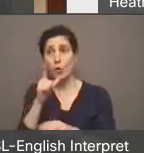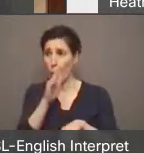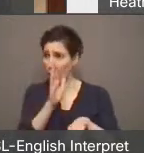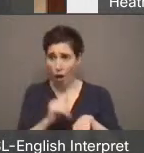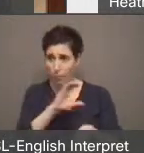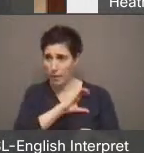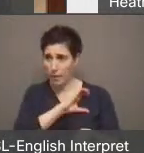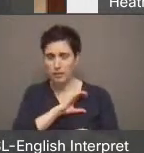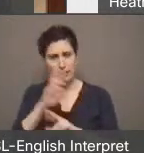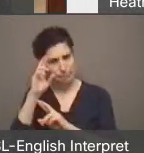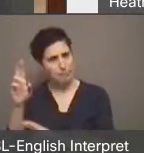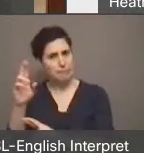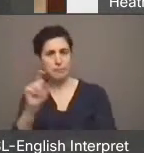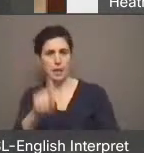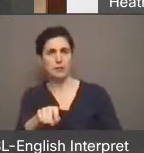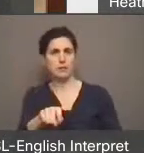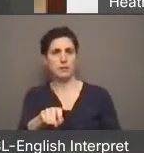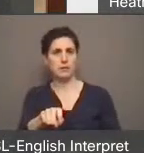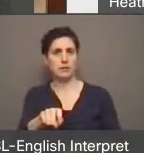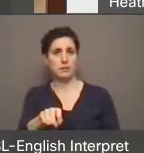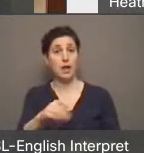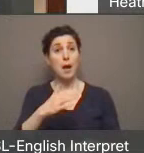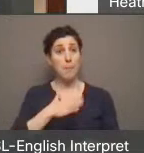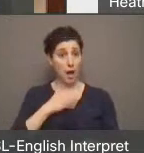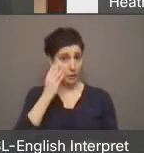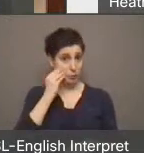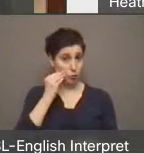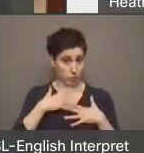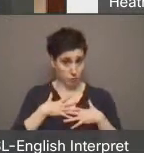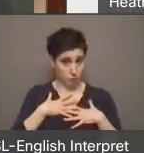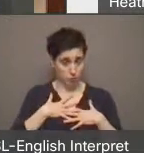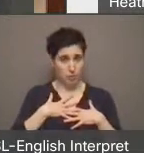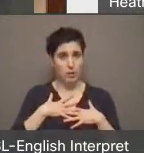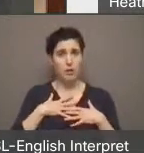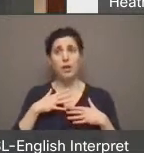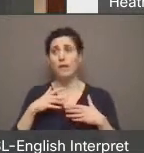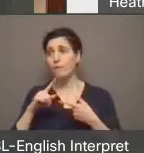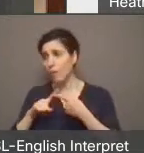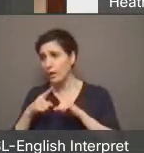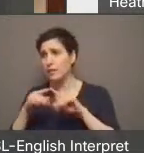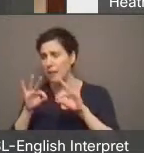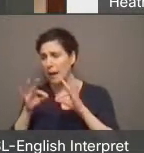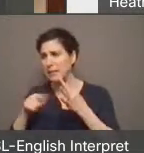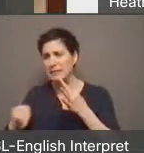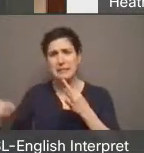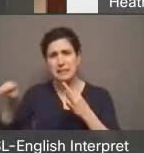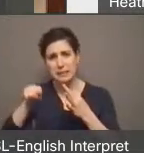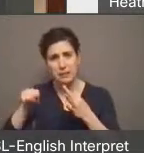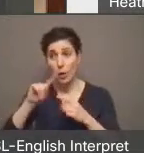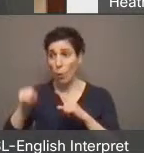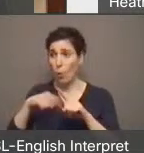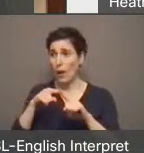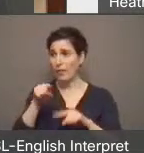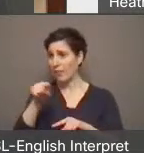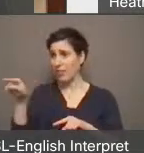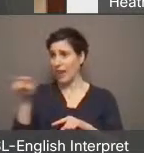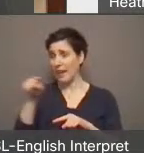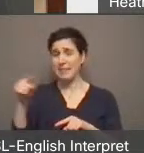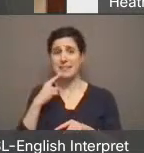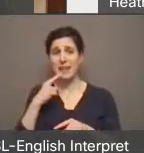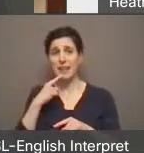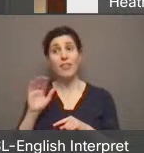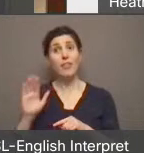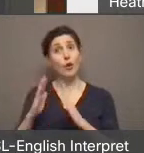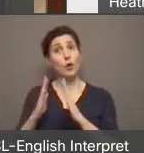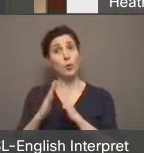importantly, beyond my own experience and that of my loved ones, I listen when people say that their communities are being targeted